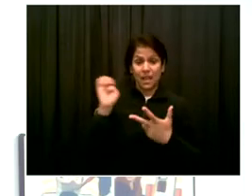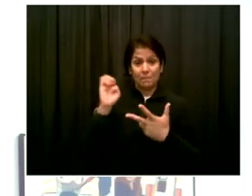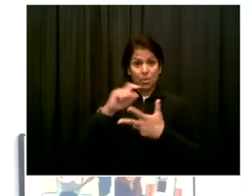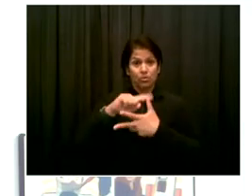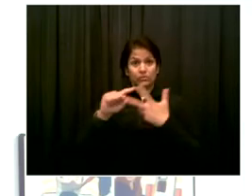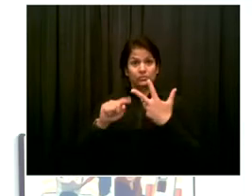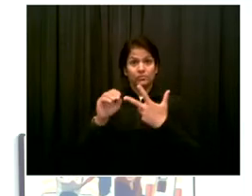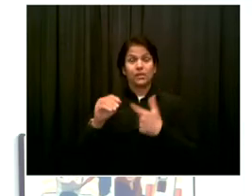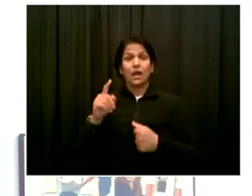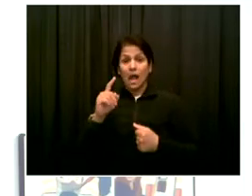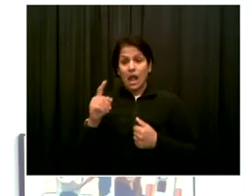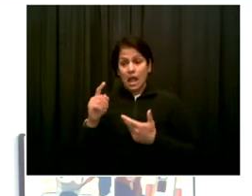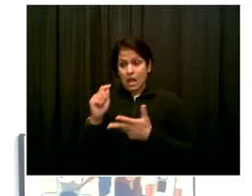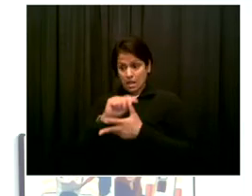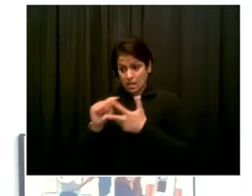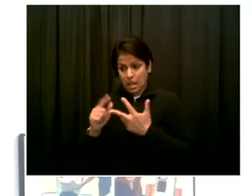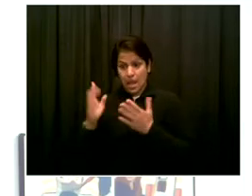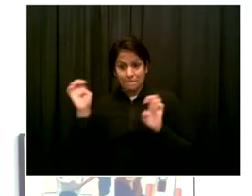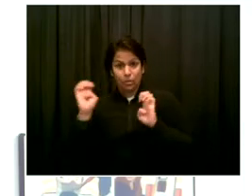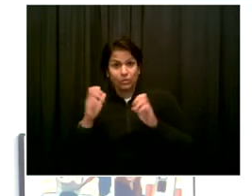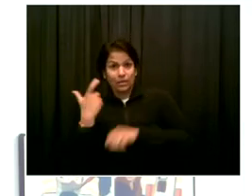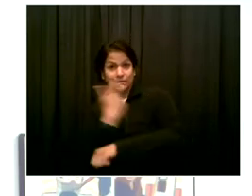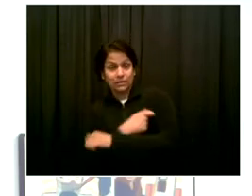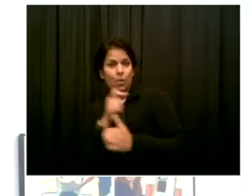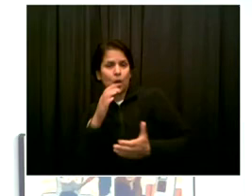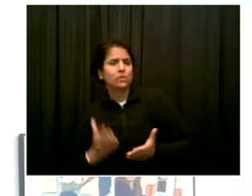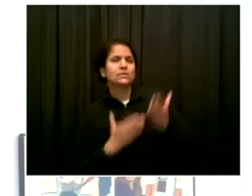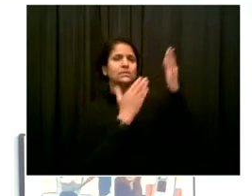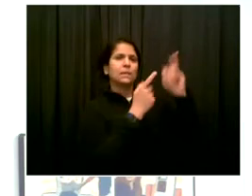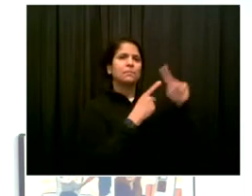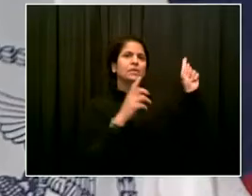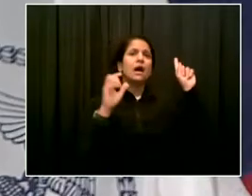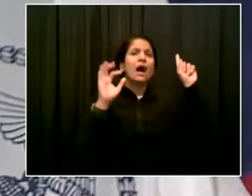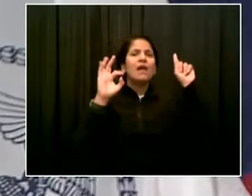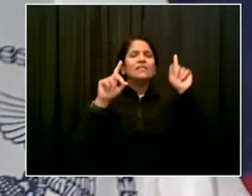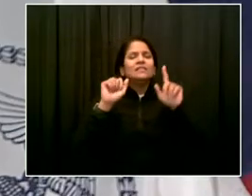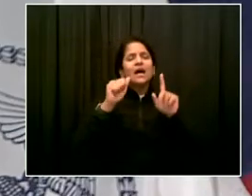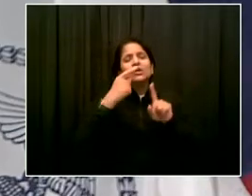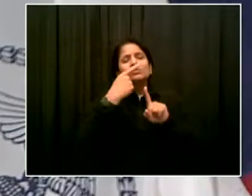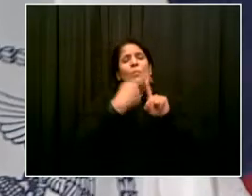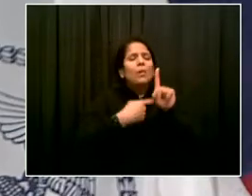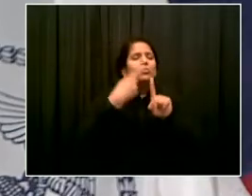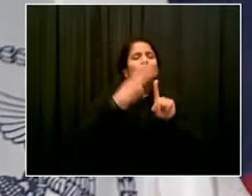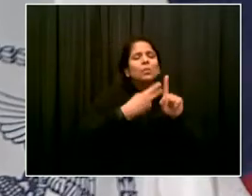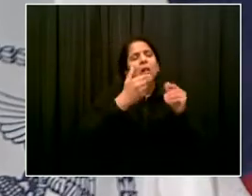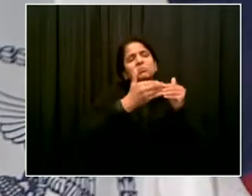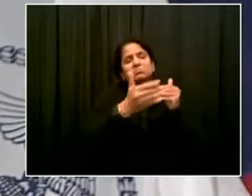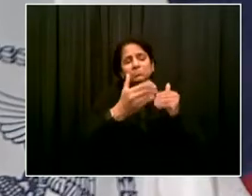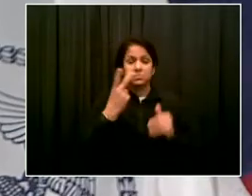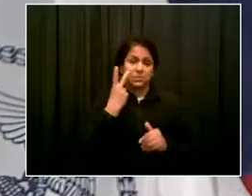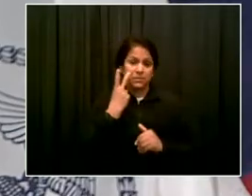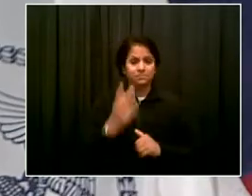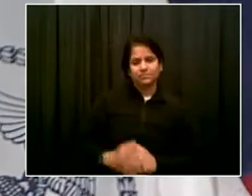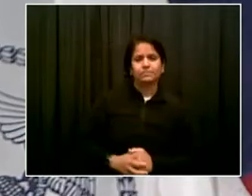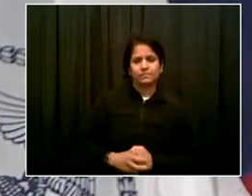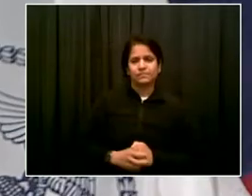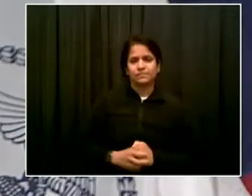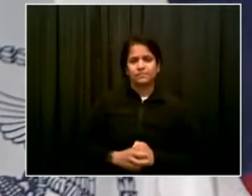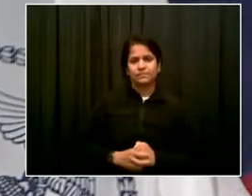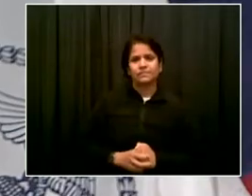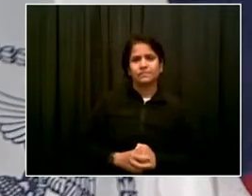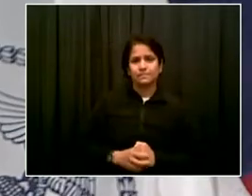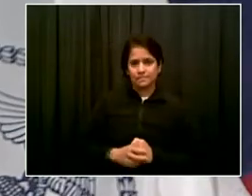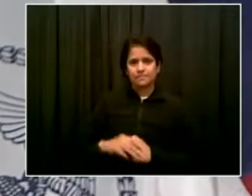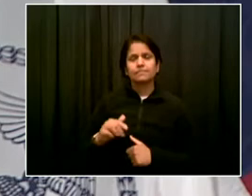more about that in the coming months. Thank you. Go ahead, Amanda. All Thank you all. so I'm looking at the